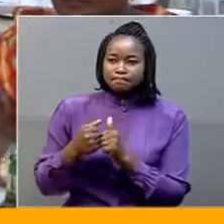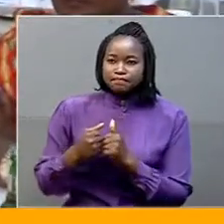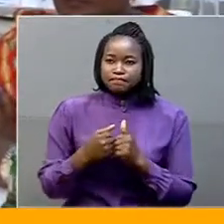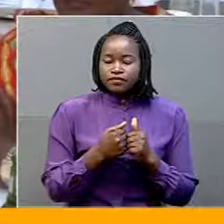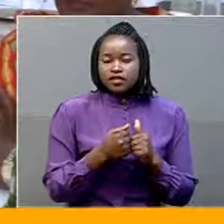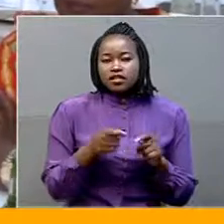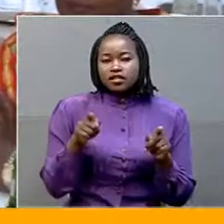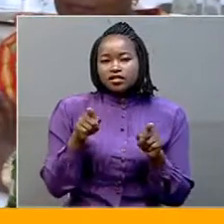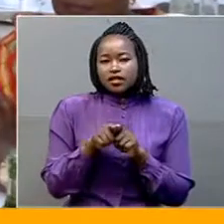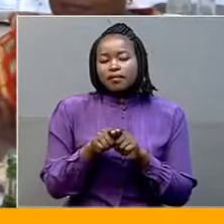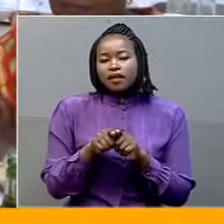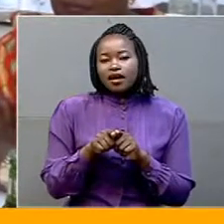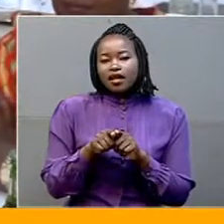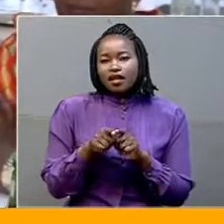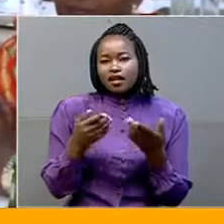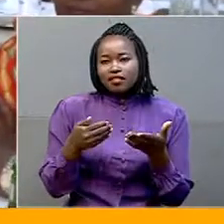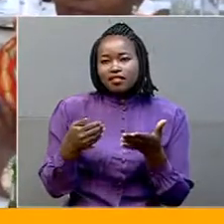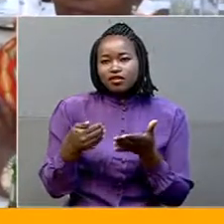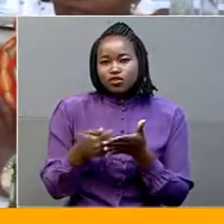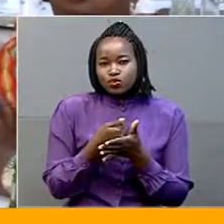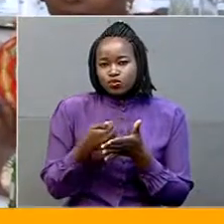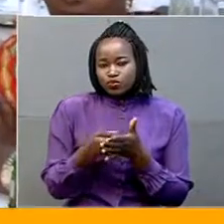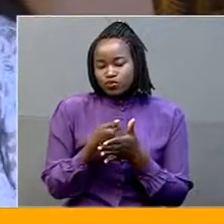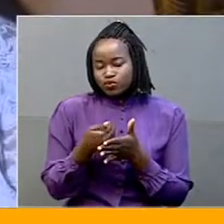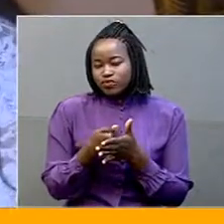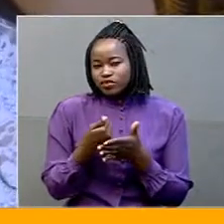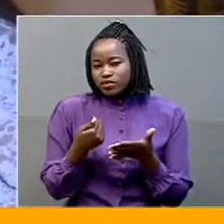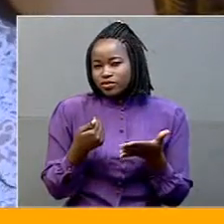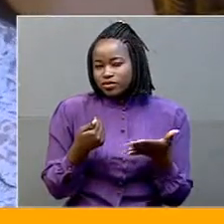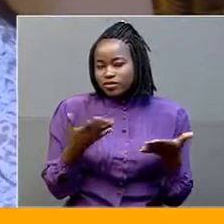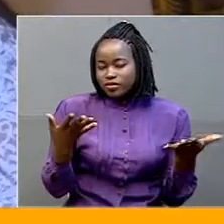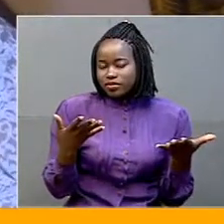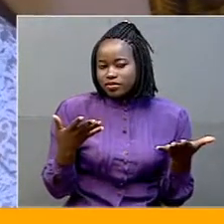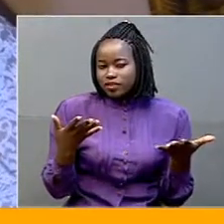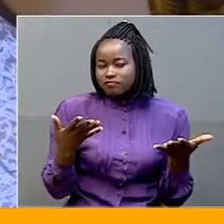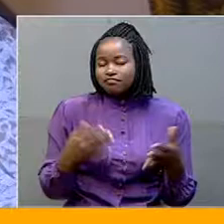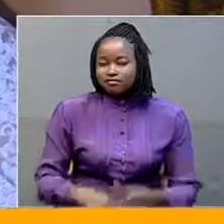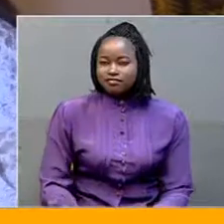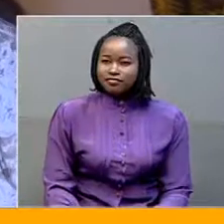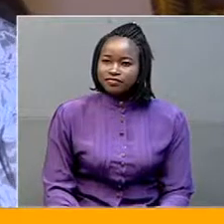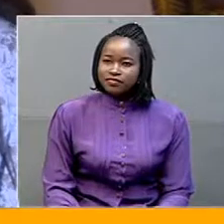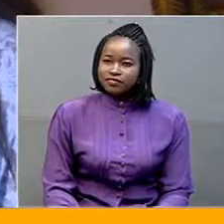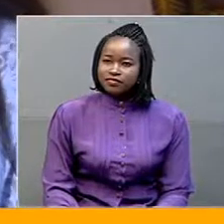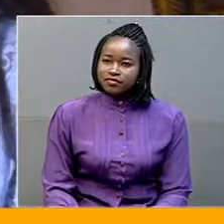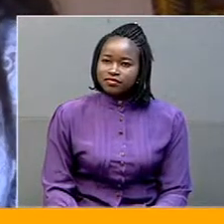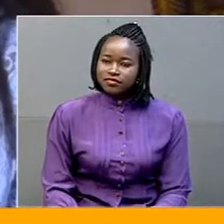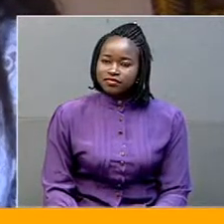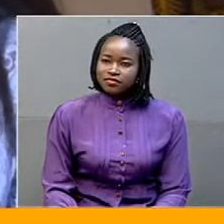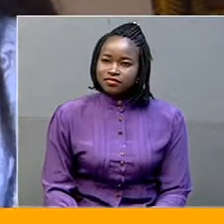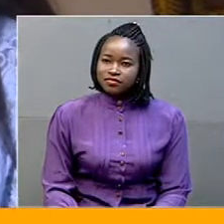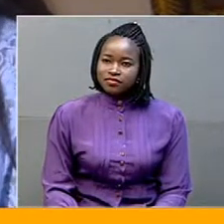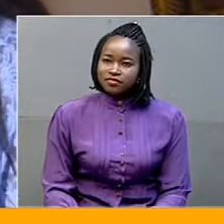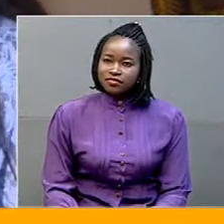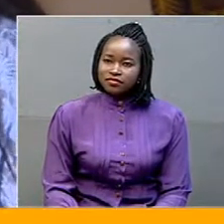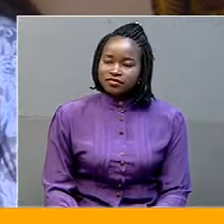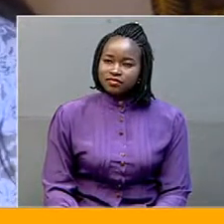partnerships in countries and companies who never would have invested in this history otherwise, but recently, the UN has decided to